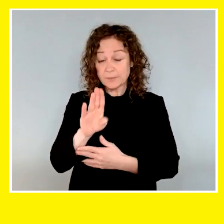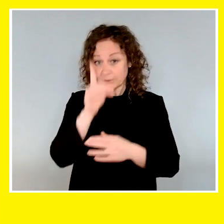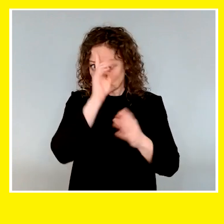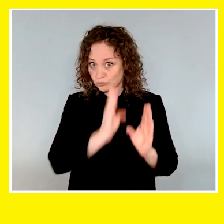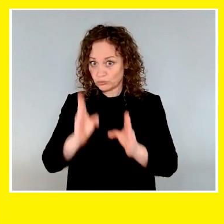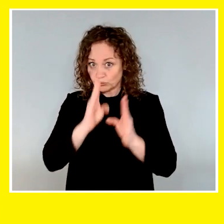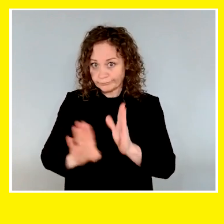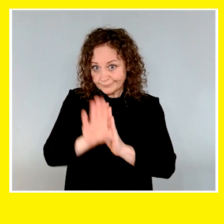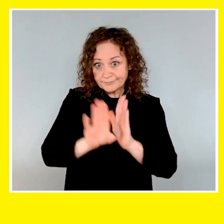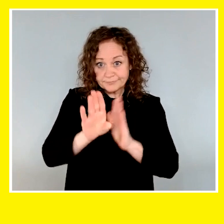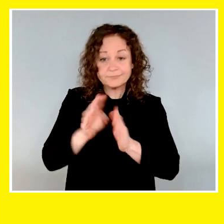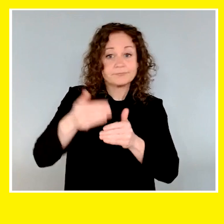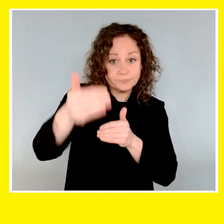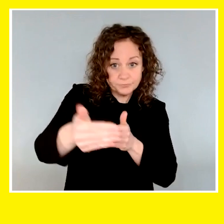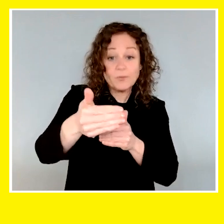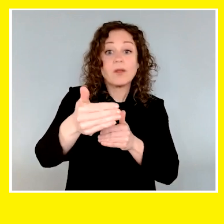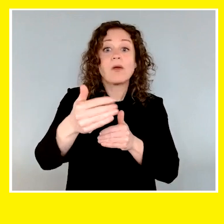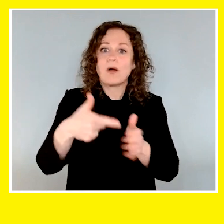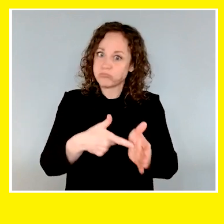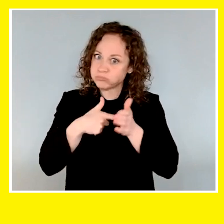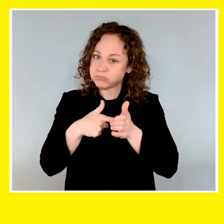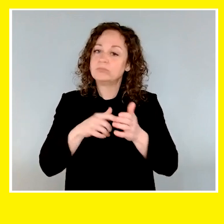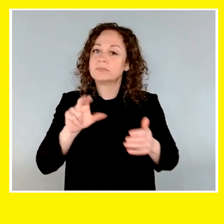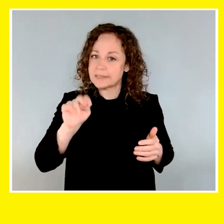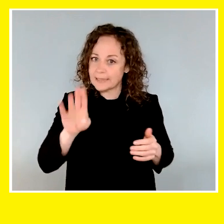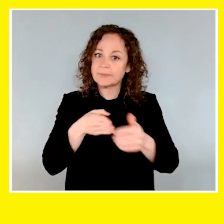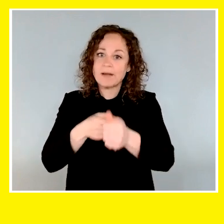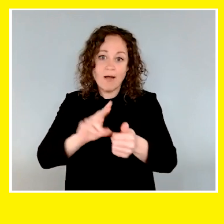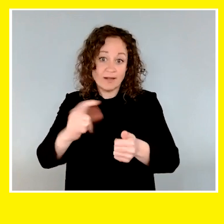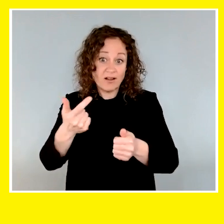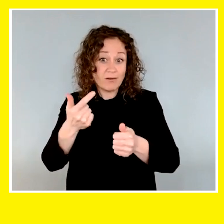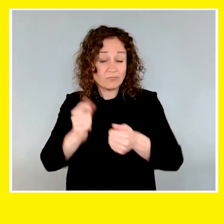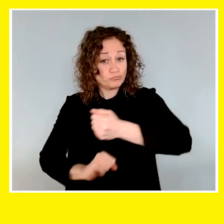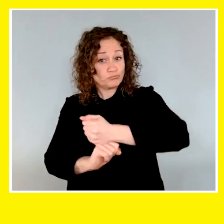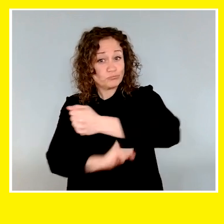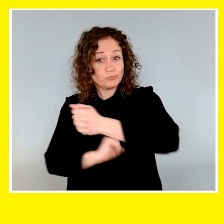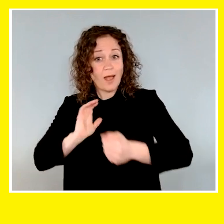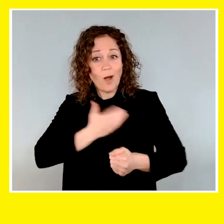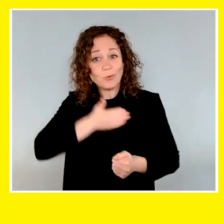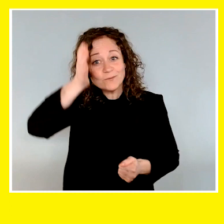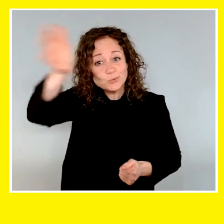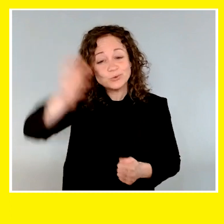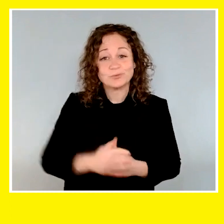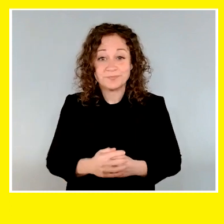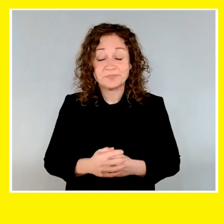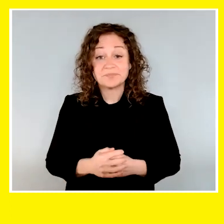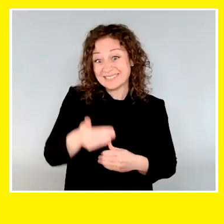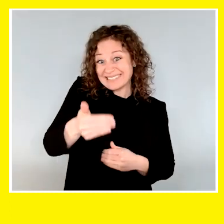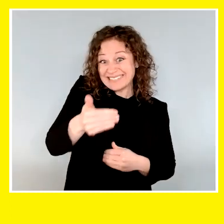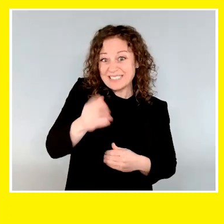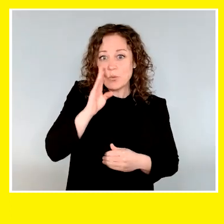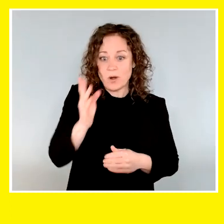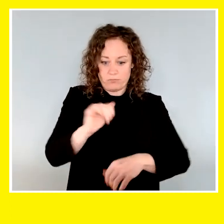As CNIB embarks on the development of its next strategic plan, CNIB Guide Dogs will be integral to the organization's future.